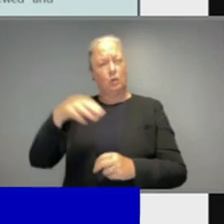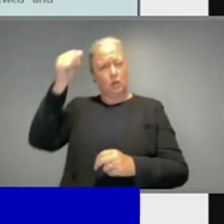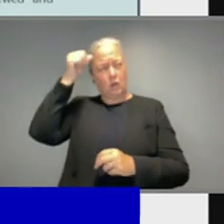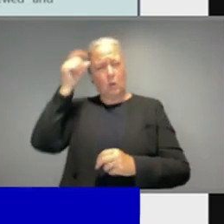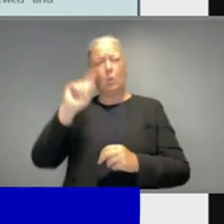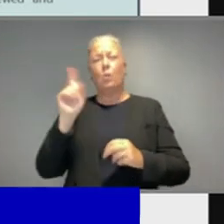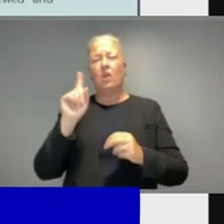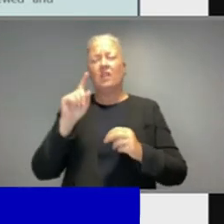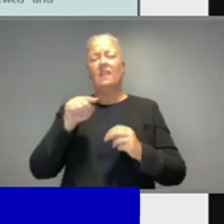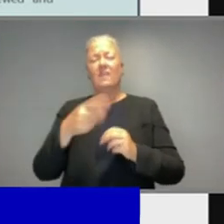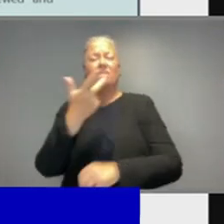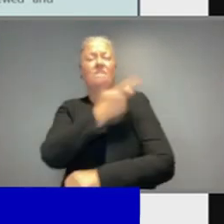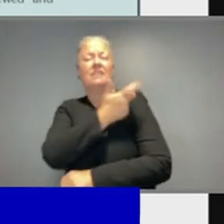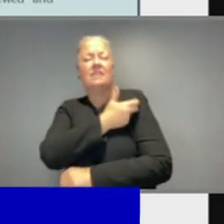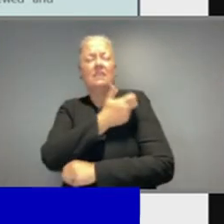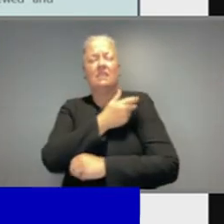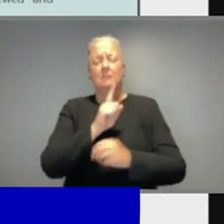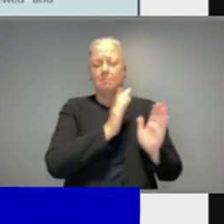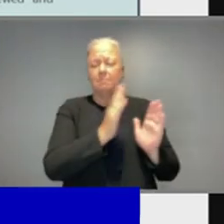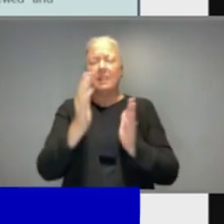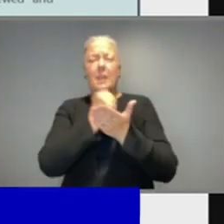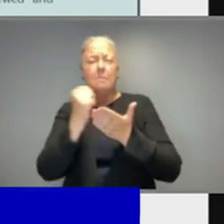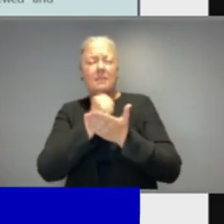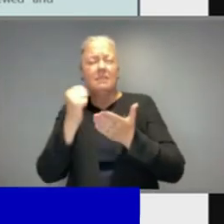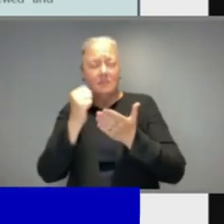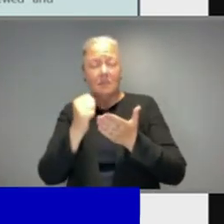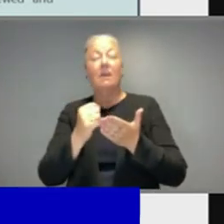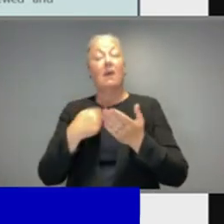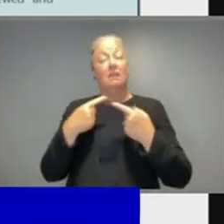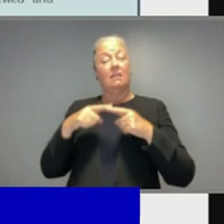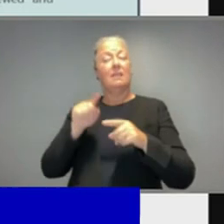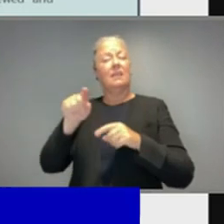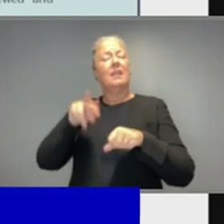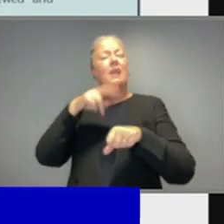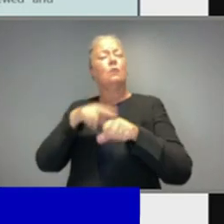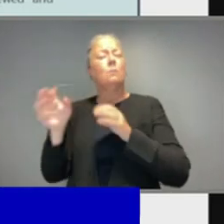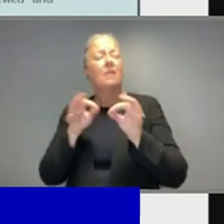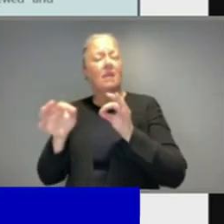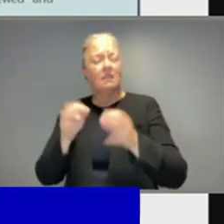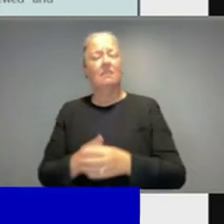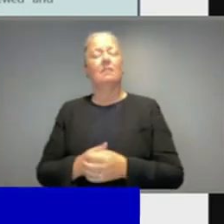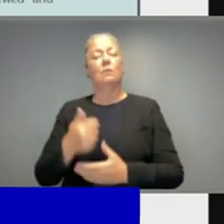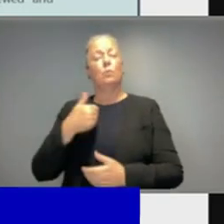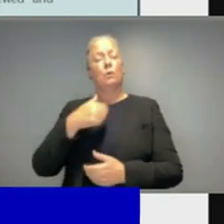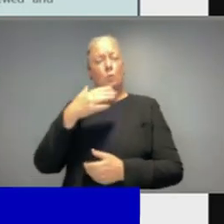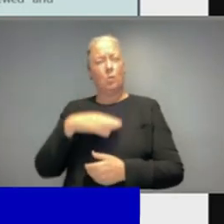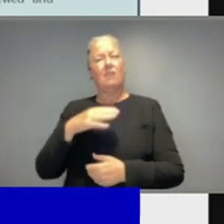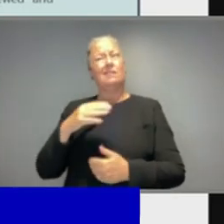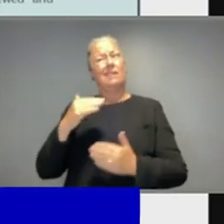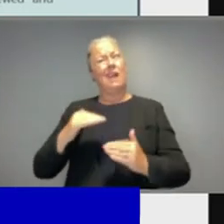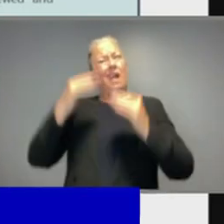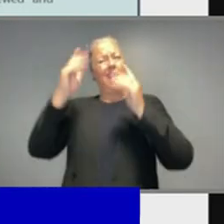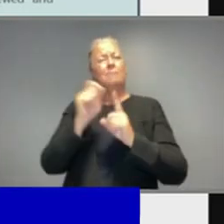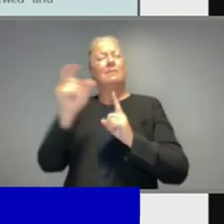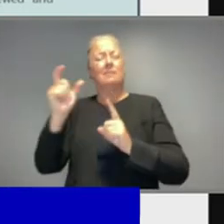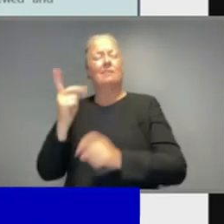enable the transitions to phase B and C of the national plan. There's a strong emphasis on maintaining high vaccination rates across phases